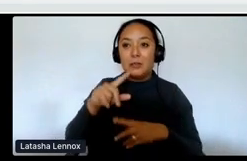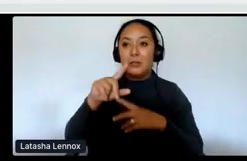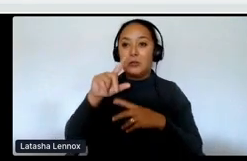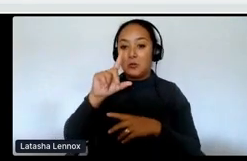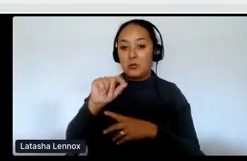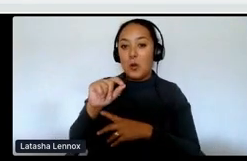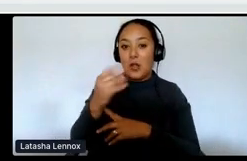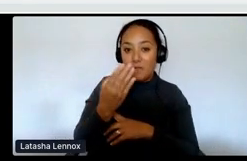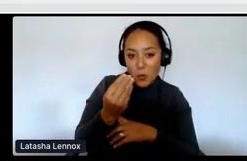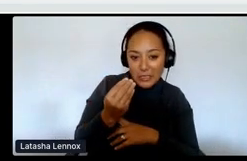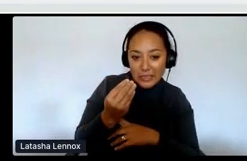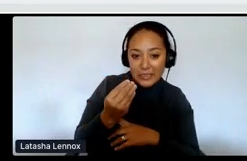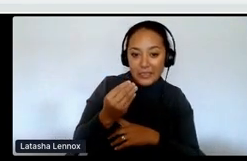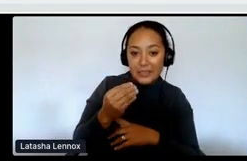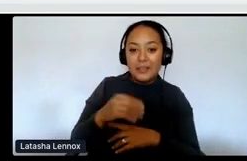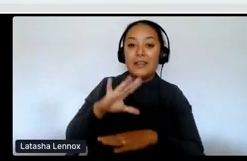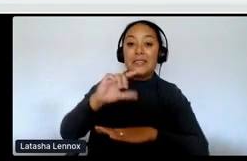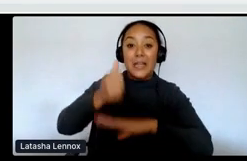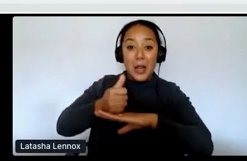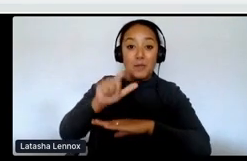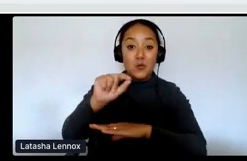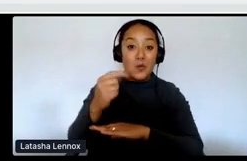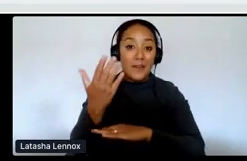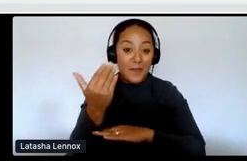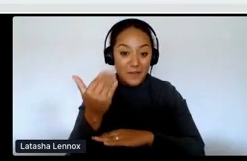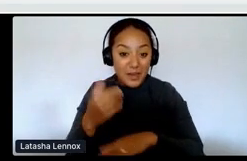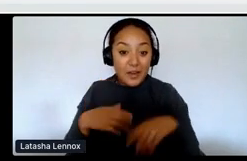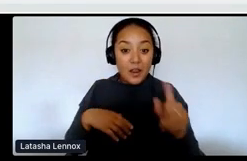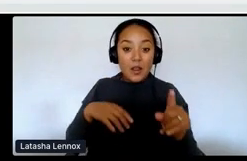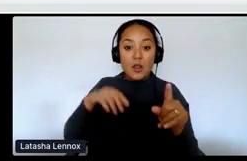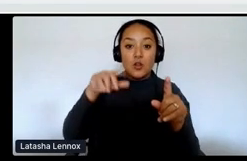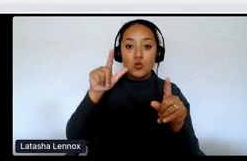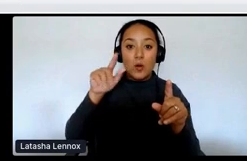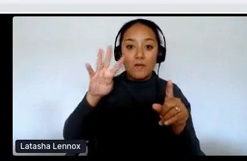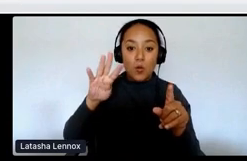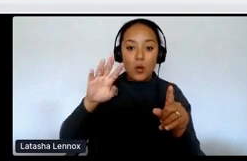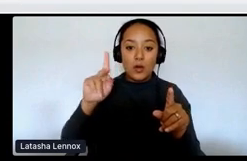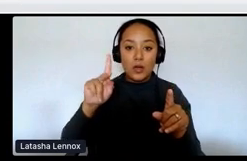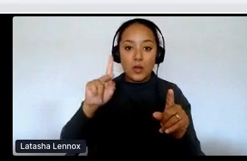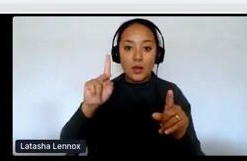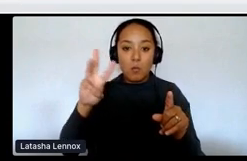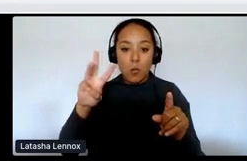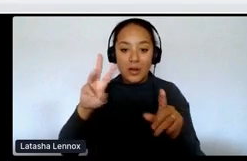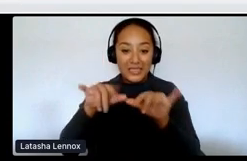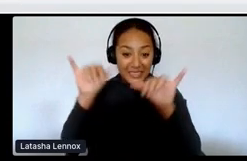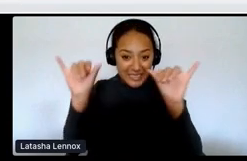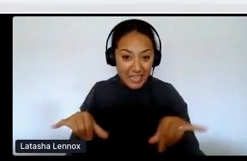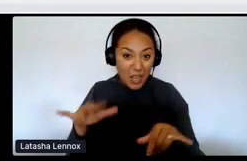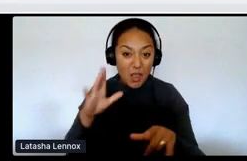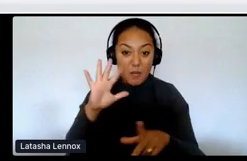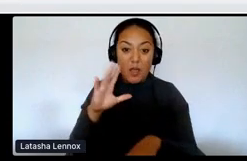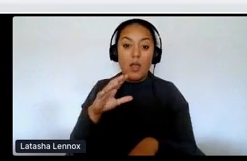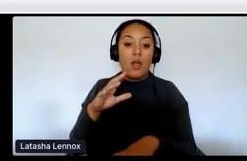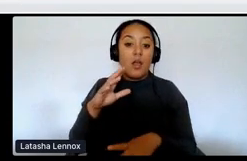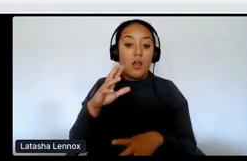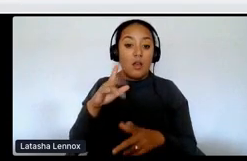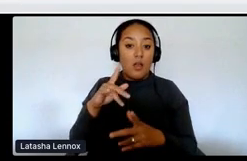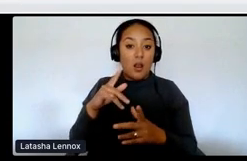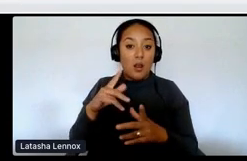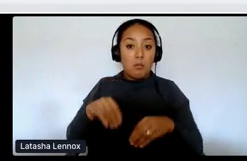Um, we built a 20.8 kilowatt system. You can see the end product here. It actually powers our health center in the heart